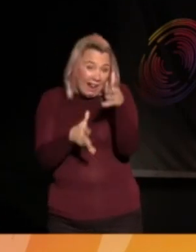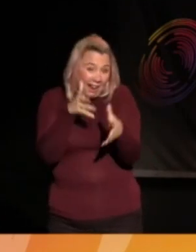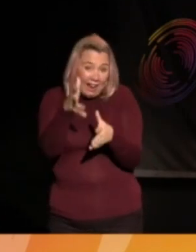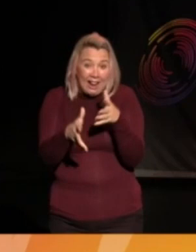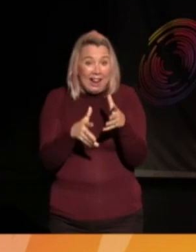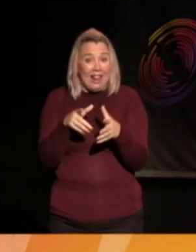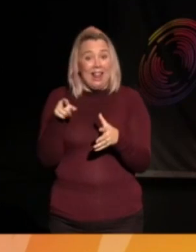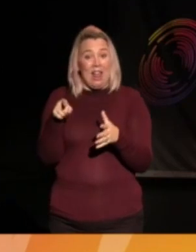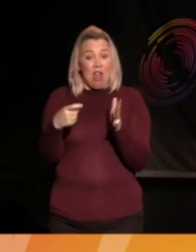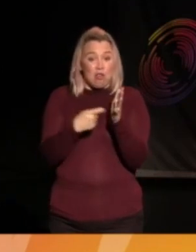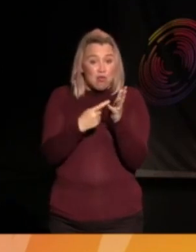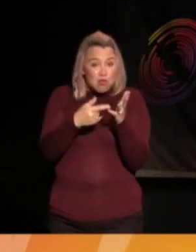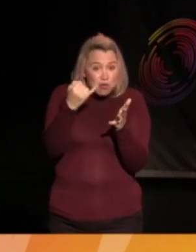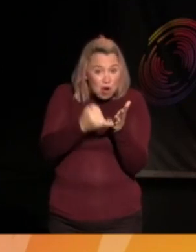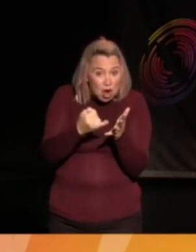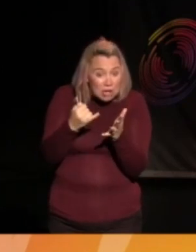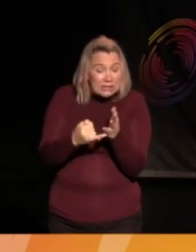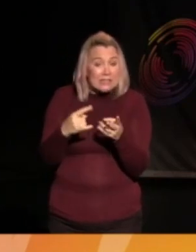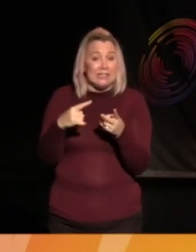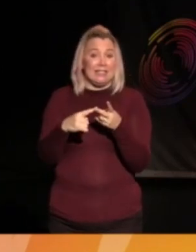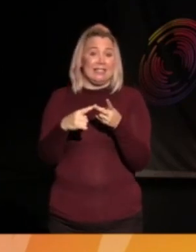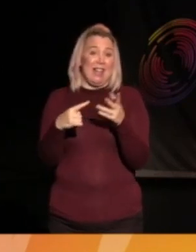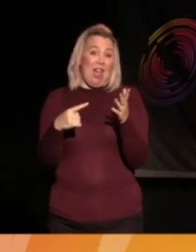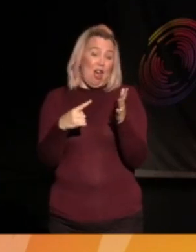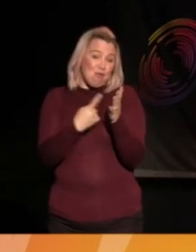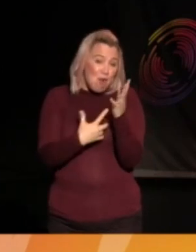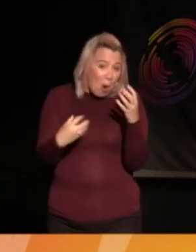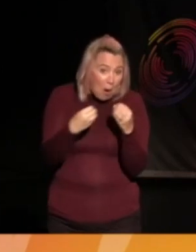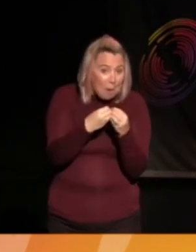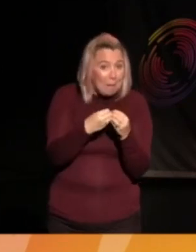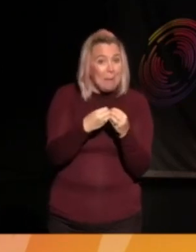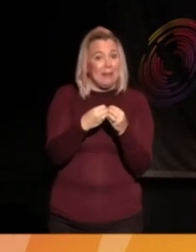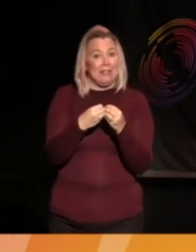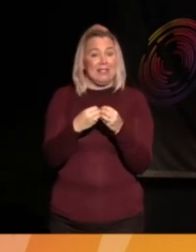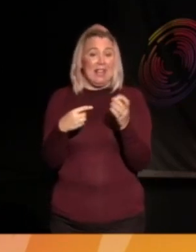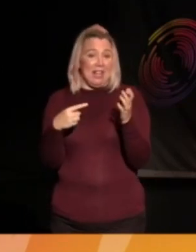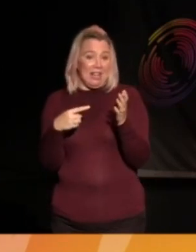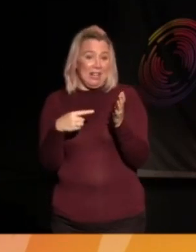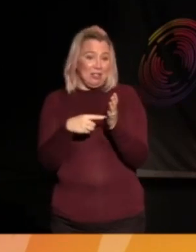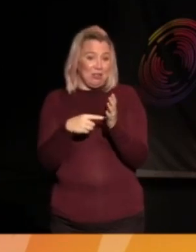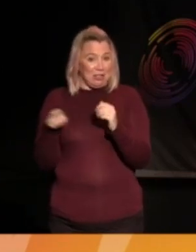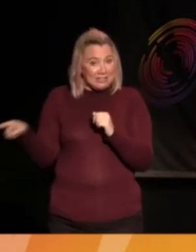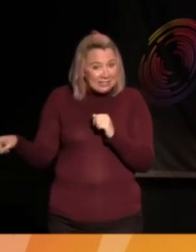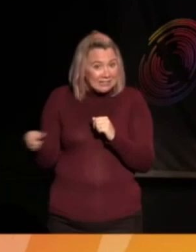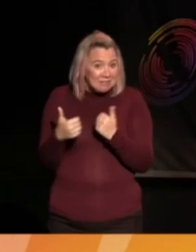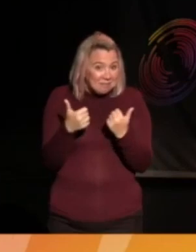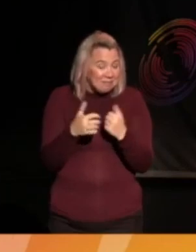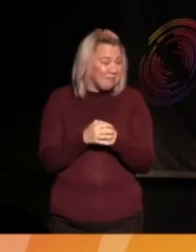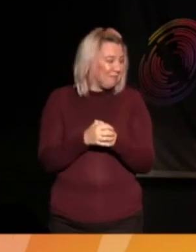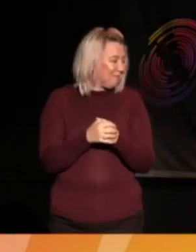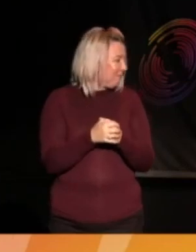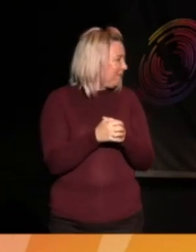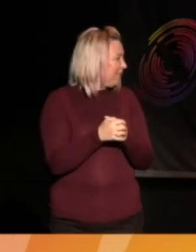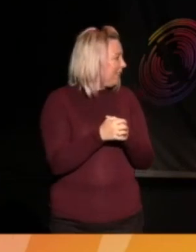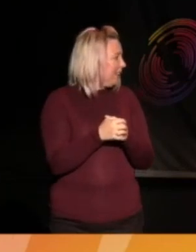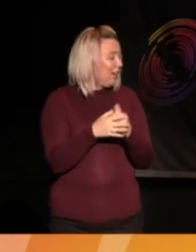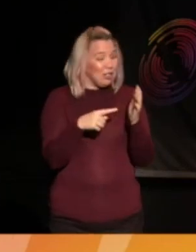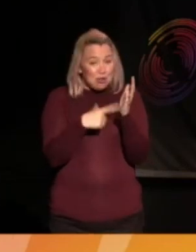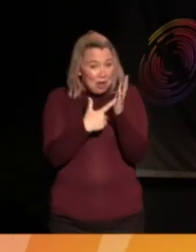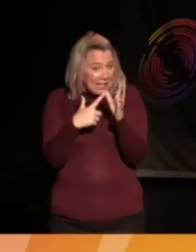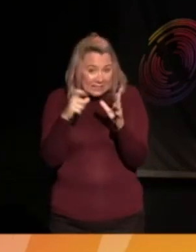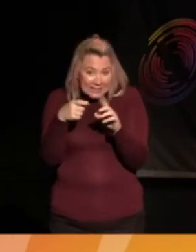with Russell and Rob and Abdul and Tracy.